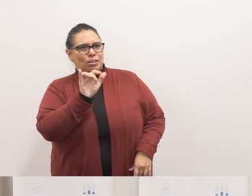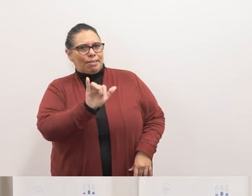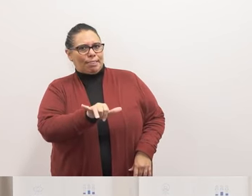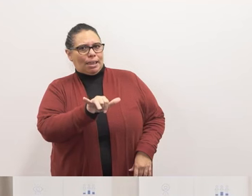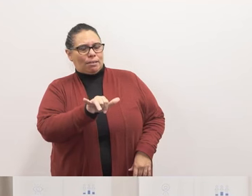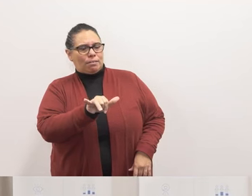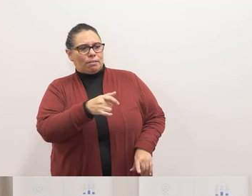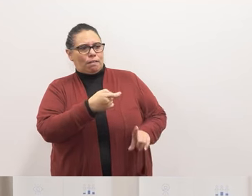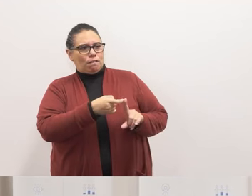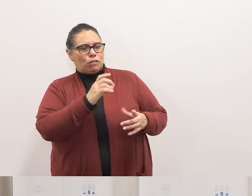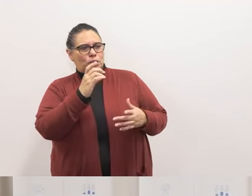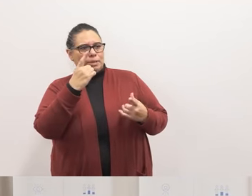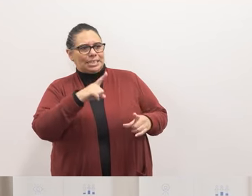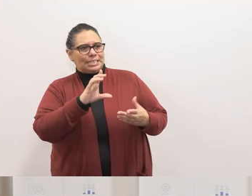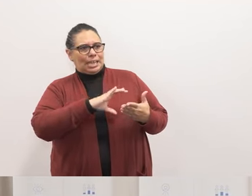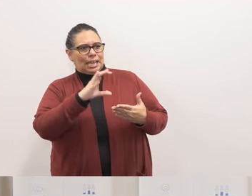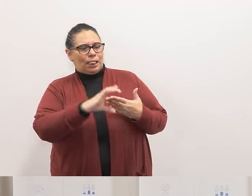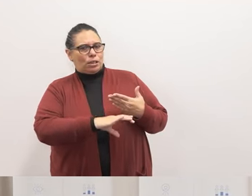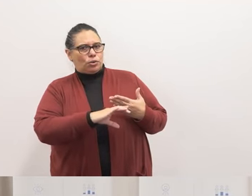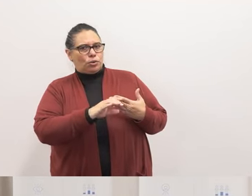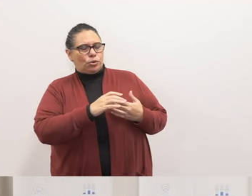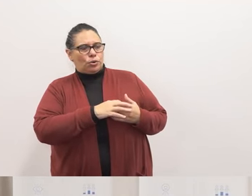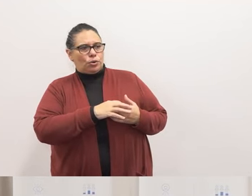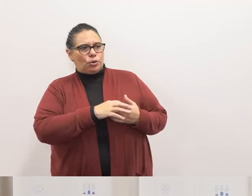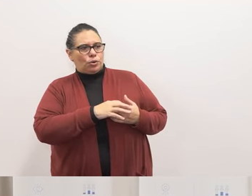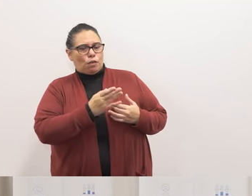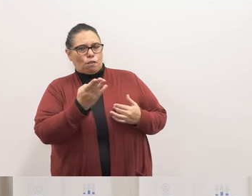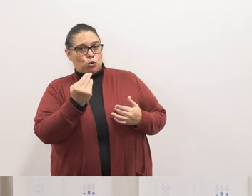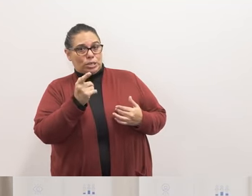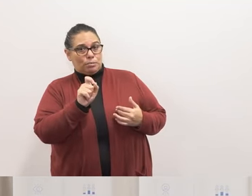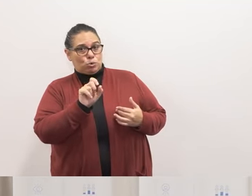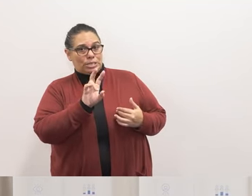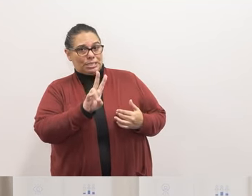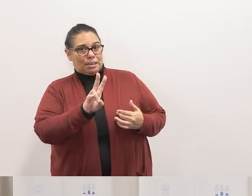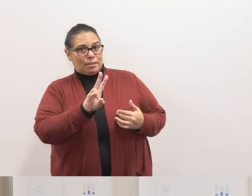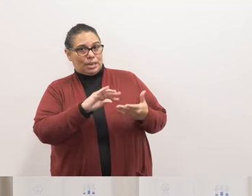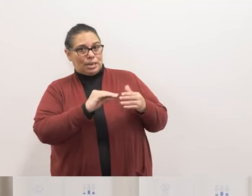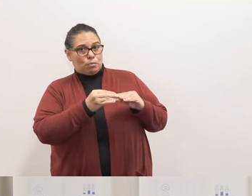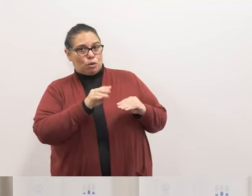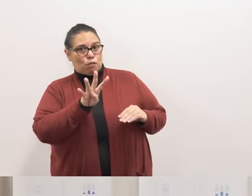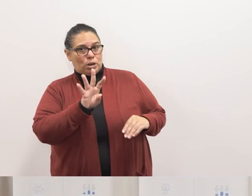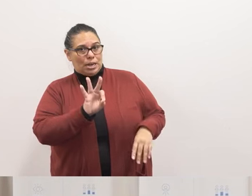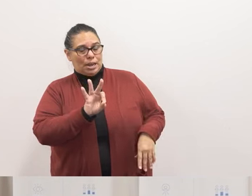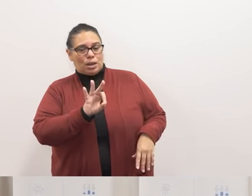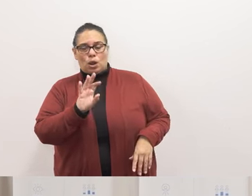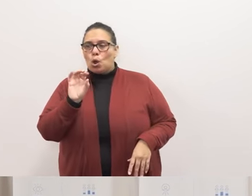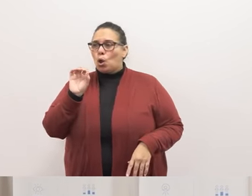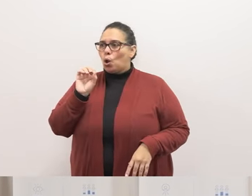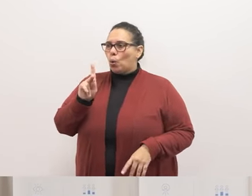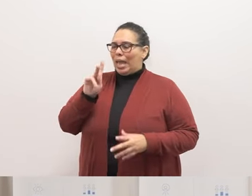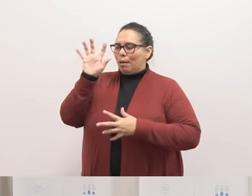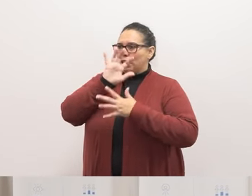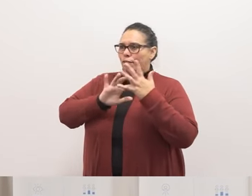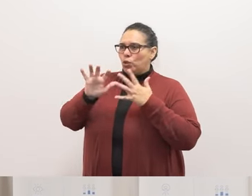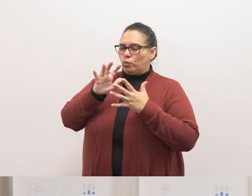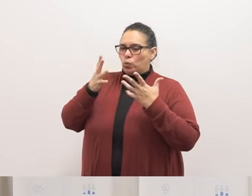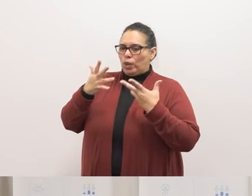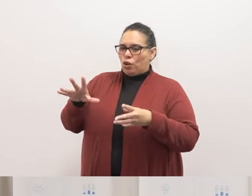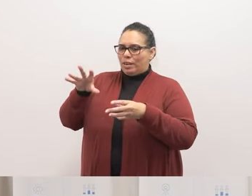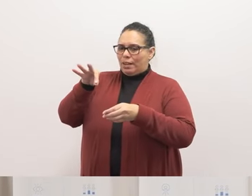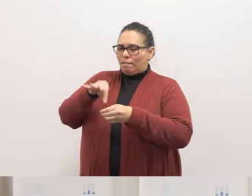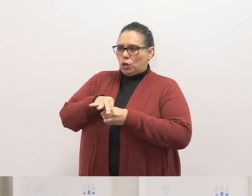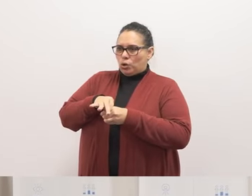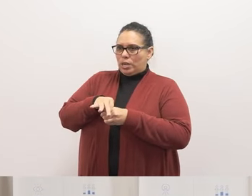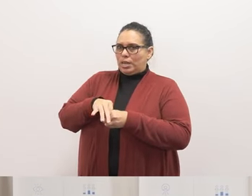from the consent calendar item 14.7 number 49 okay so I am confused so we've already voted